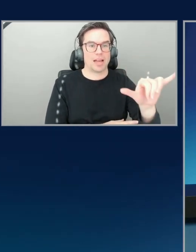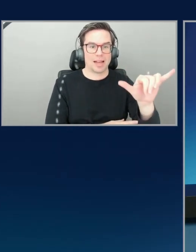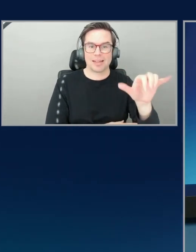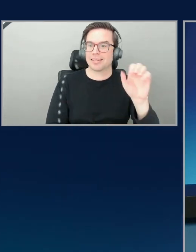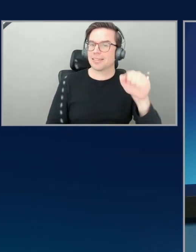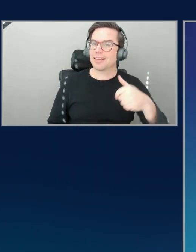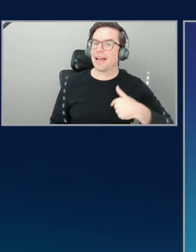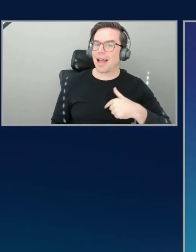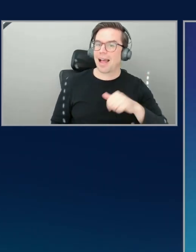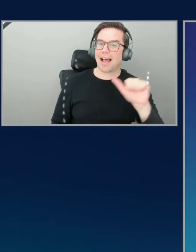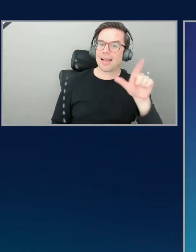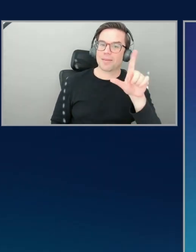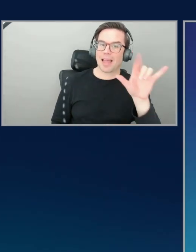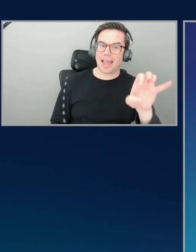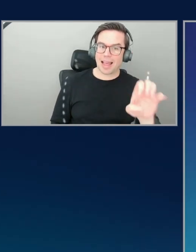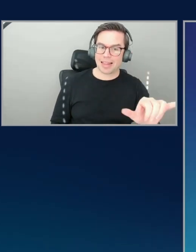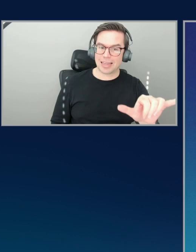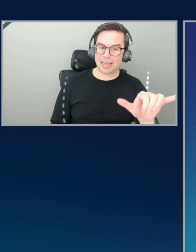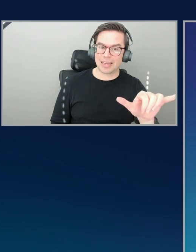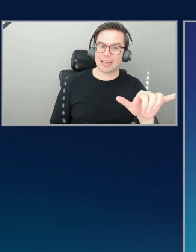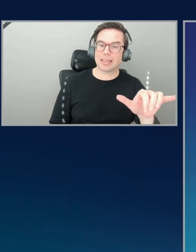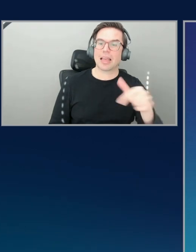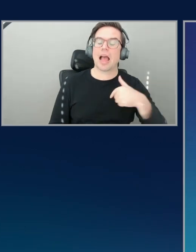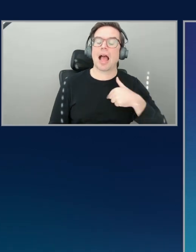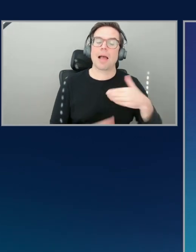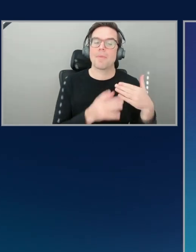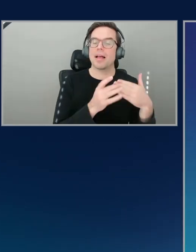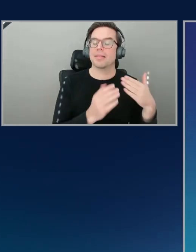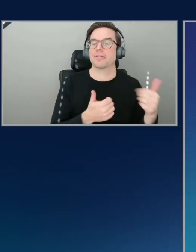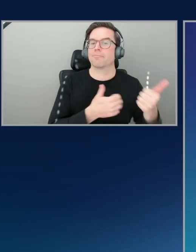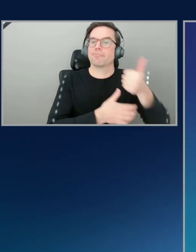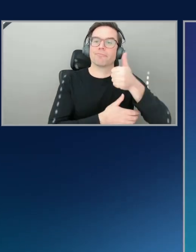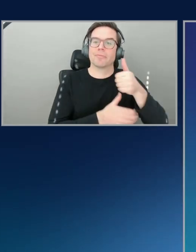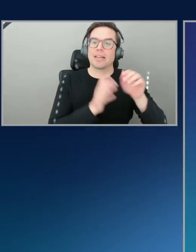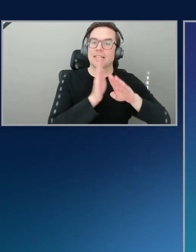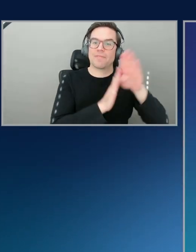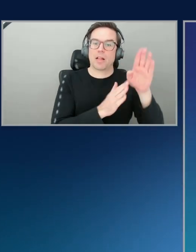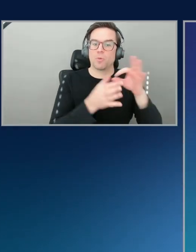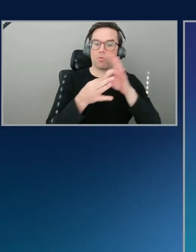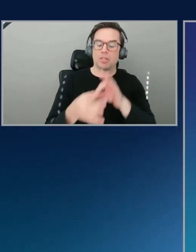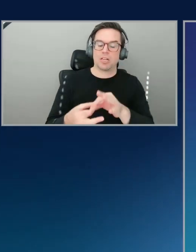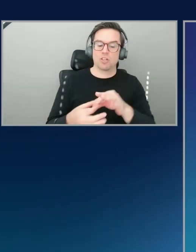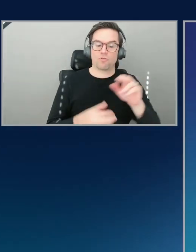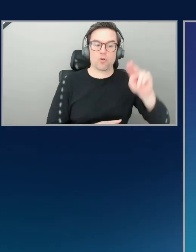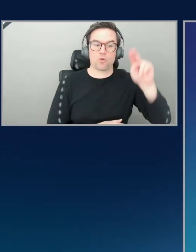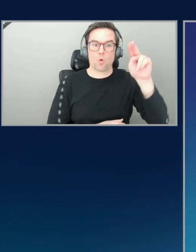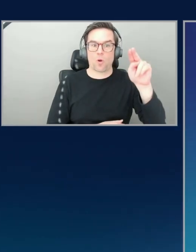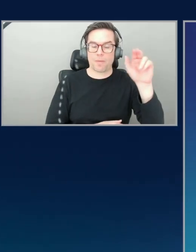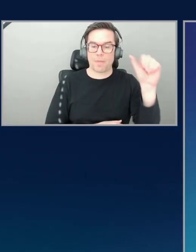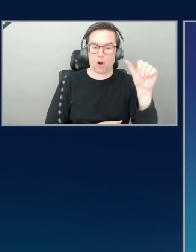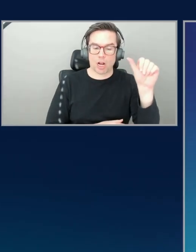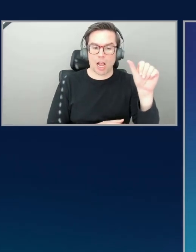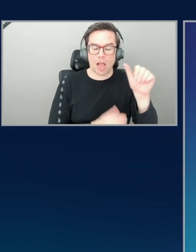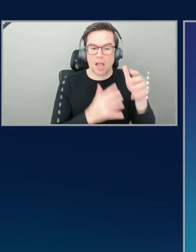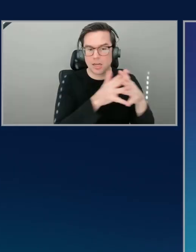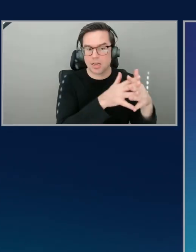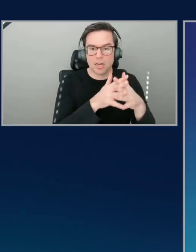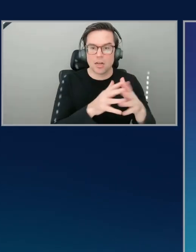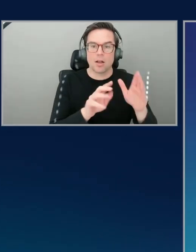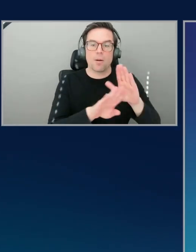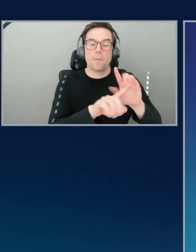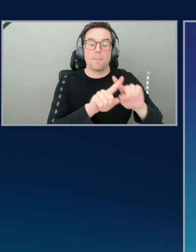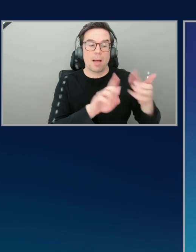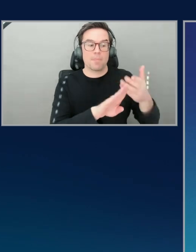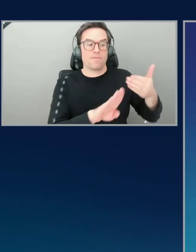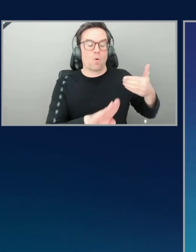am the head of developer relations for North America, but previous to this, I was on the Amplify team for the last four and a half years. So